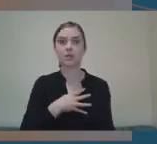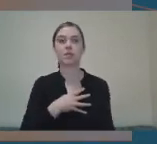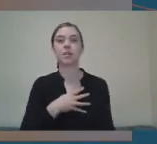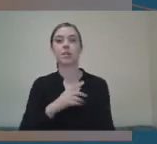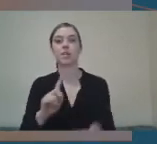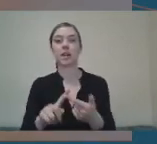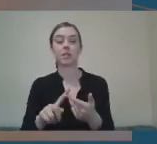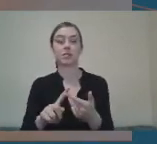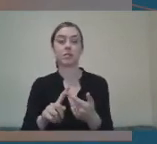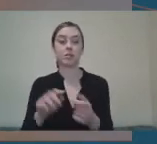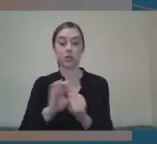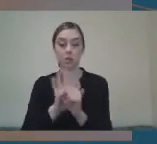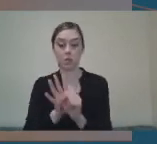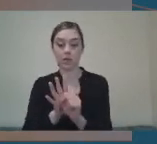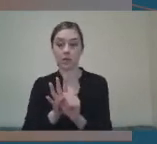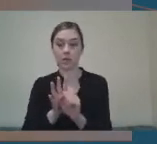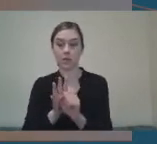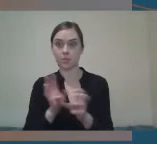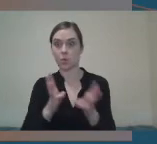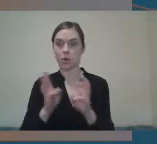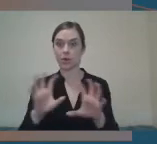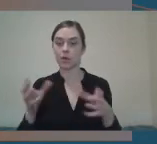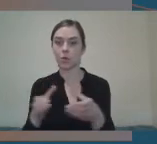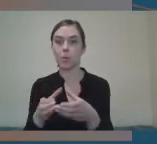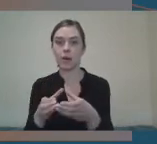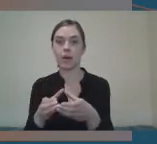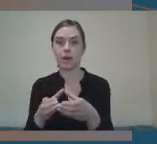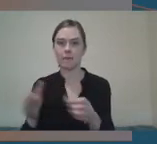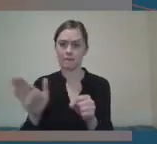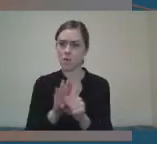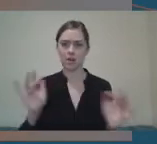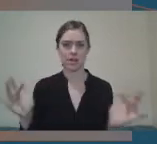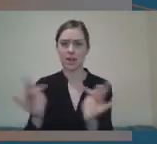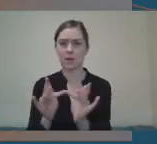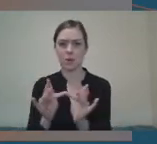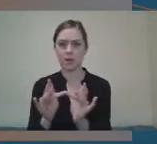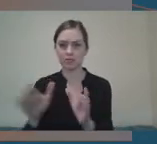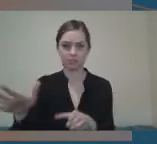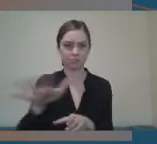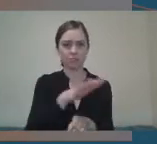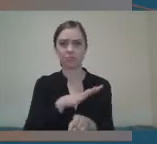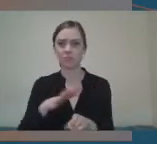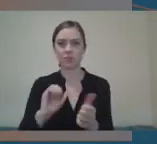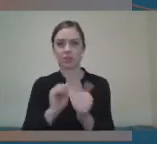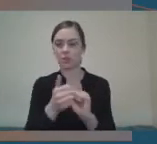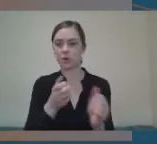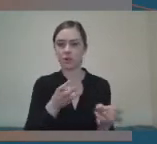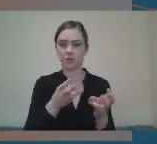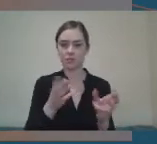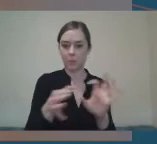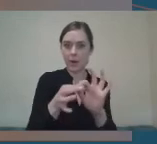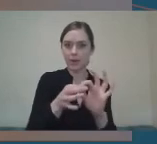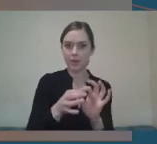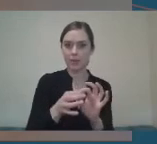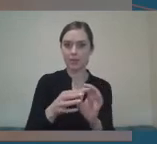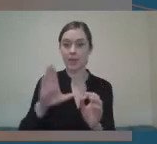working group. We have a full network across the entire local sports partnership network, and we have a SIDO in every LSP,